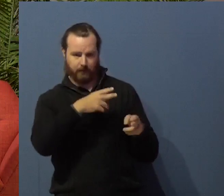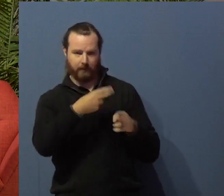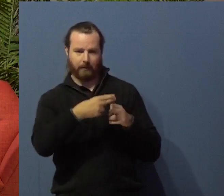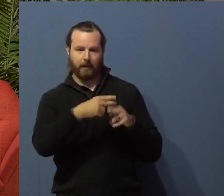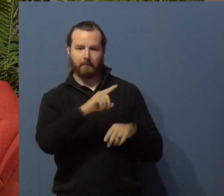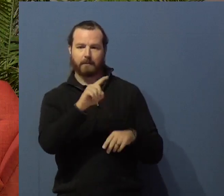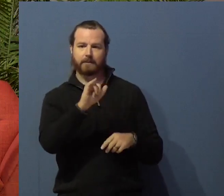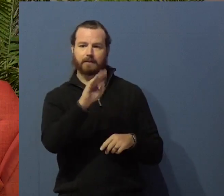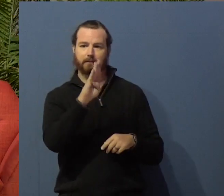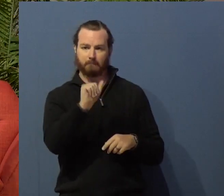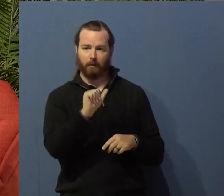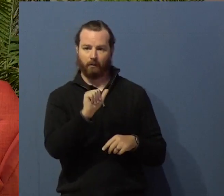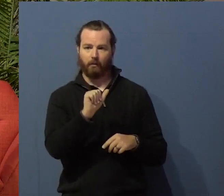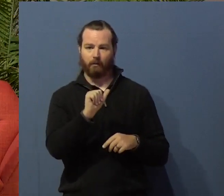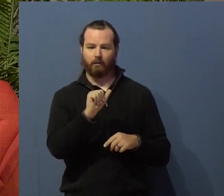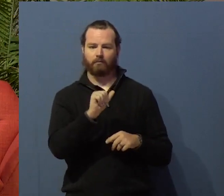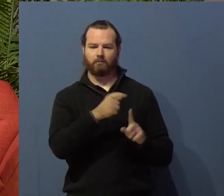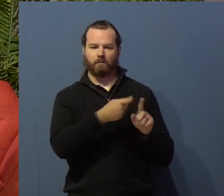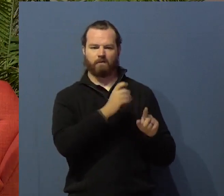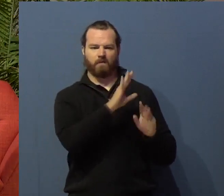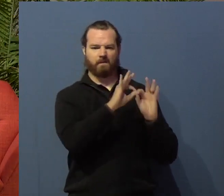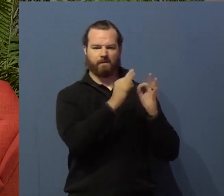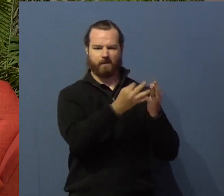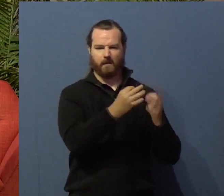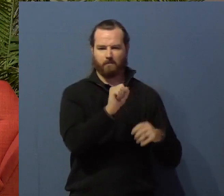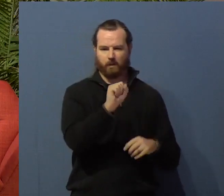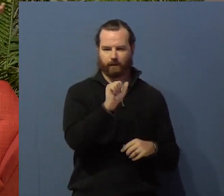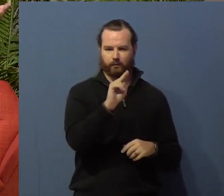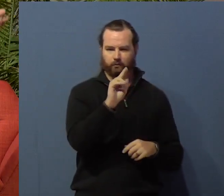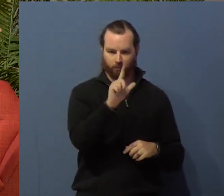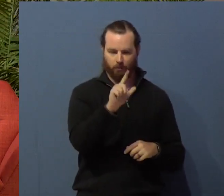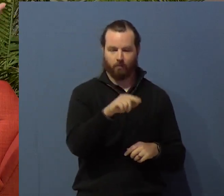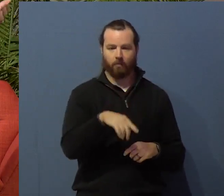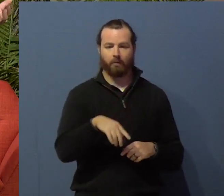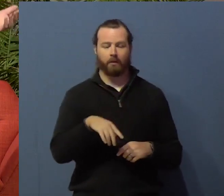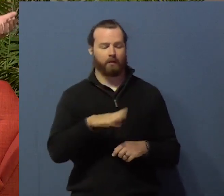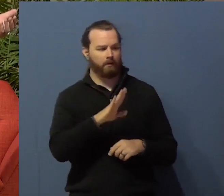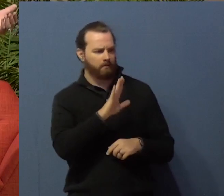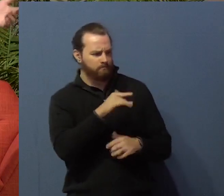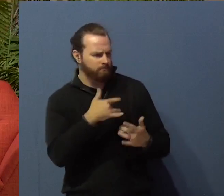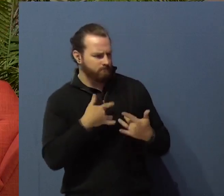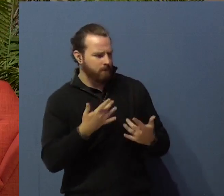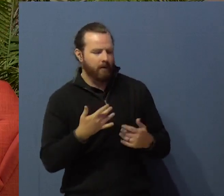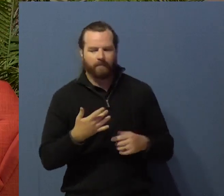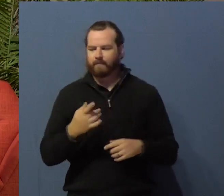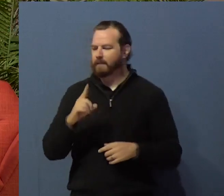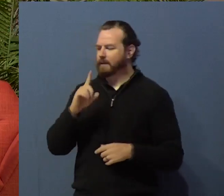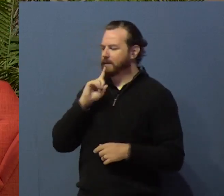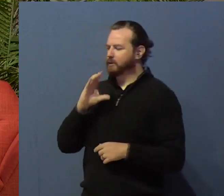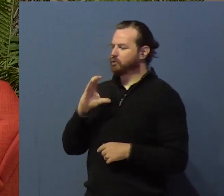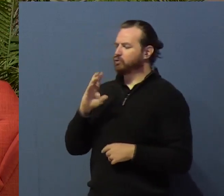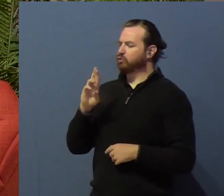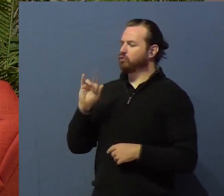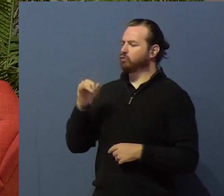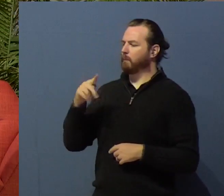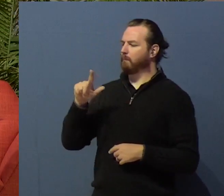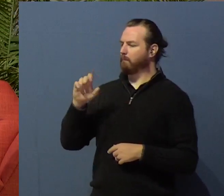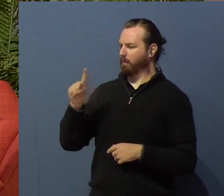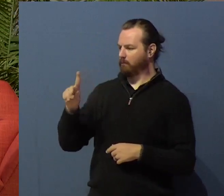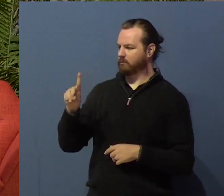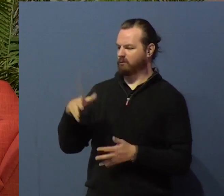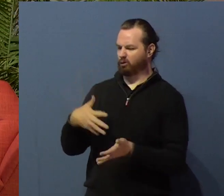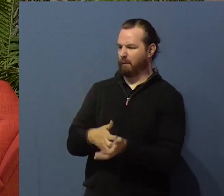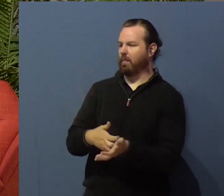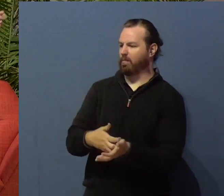There's two different words. David uses a positive word. He's just somebody who has an affliction. Whereas Ziba